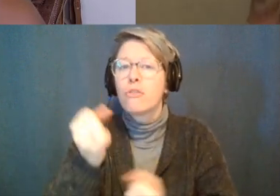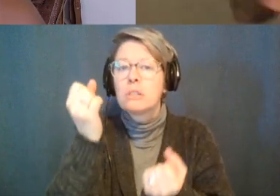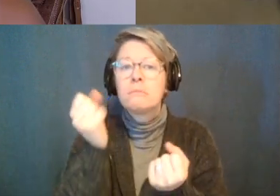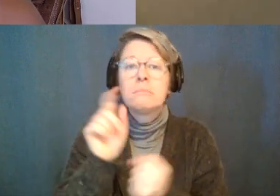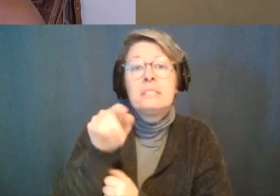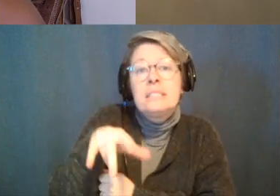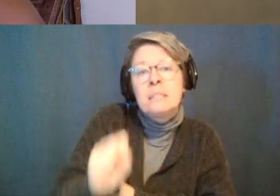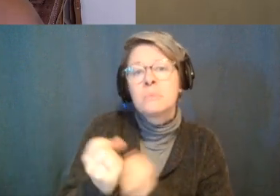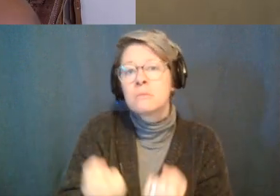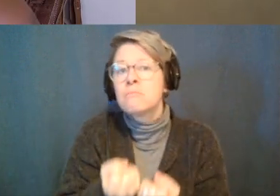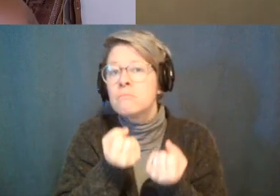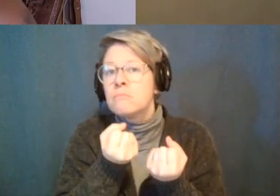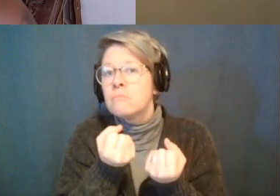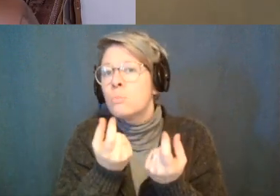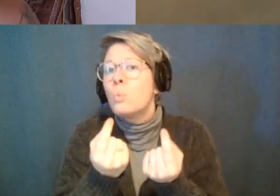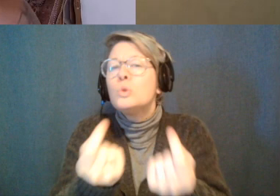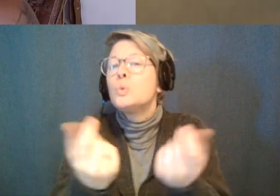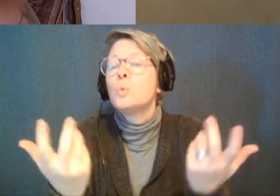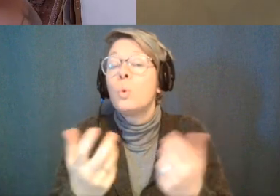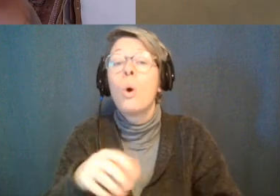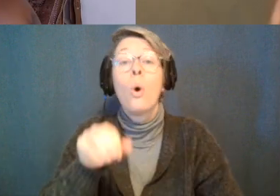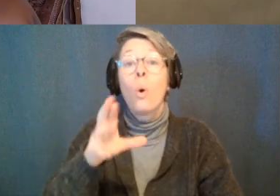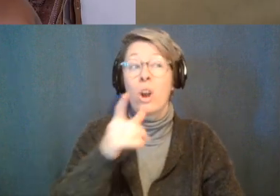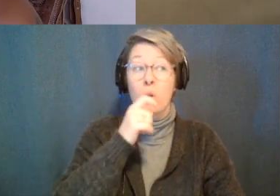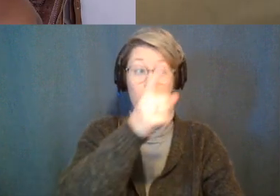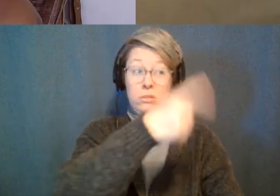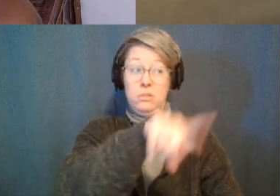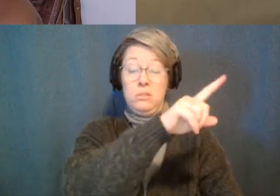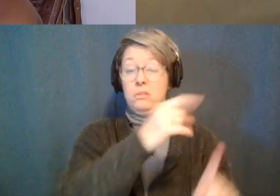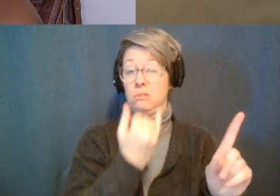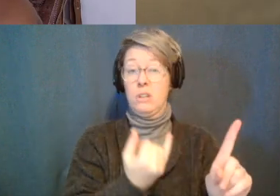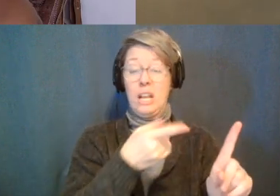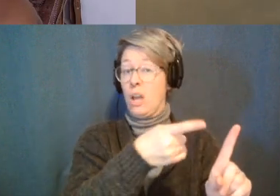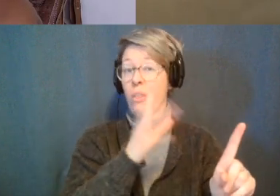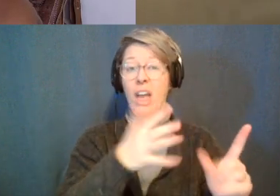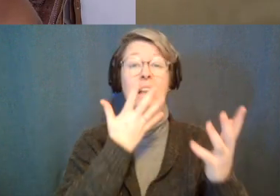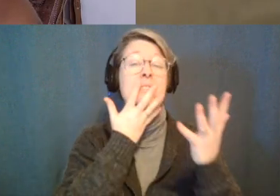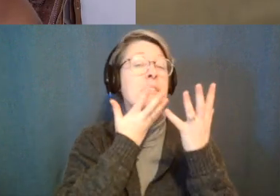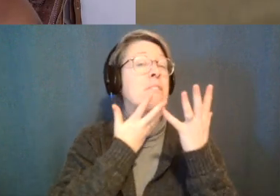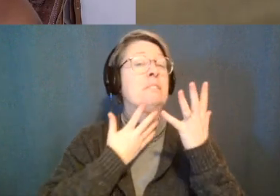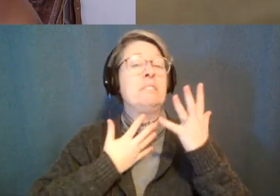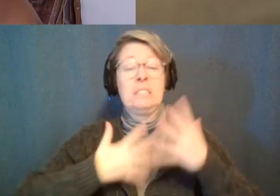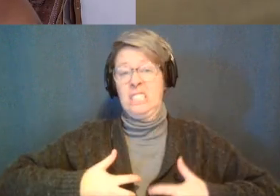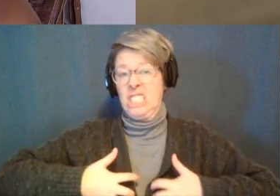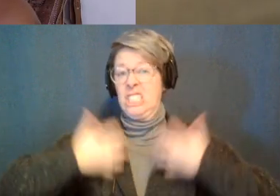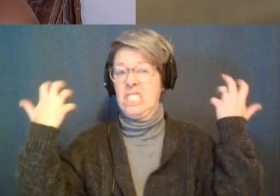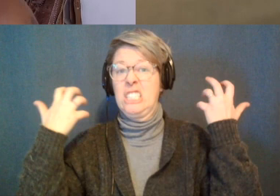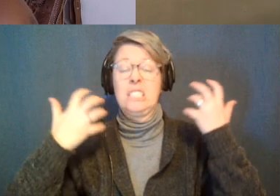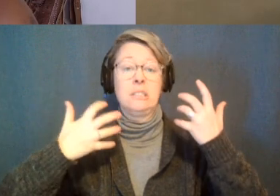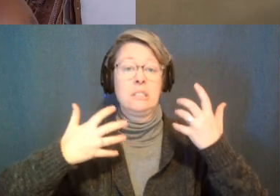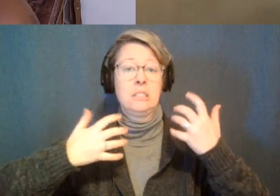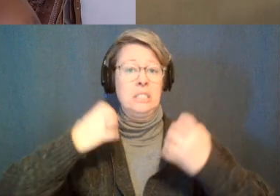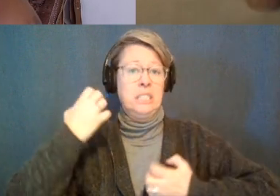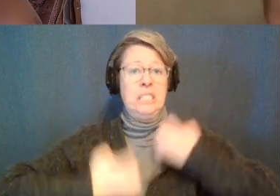or on the flip side the people that are in that desperate state of like